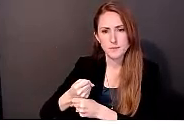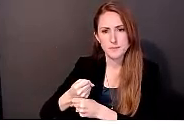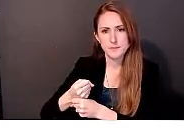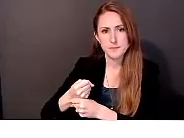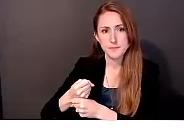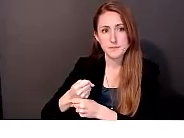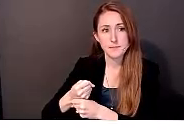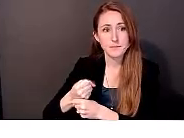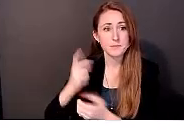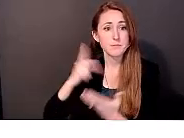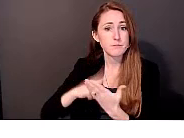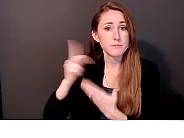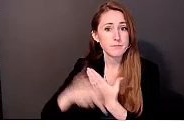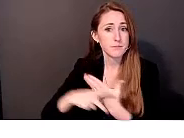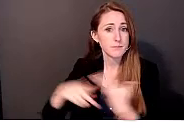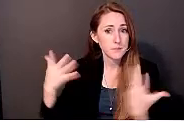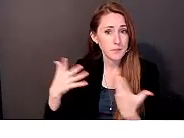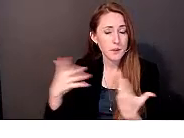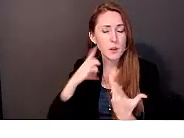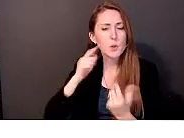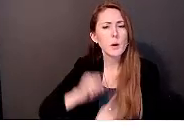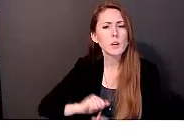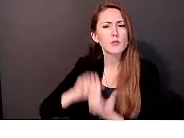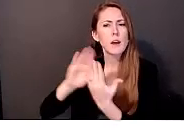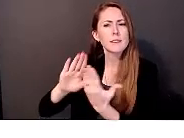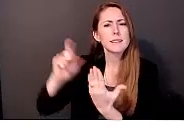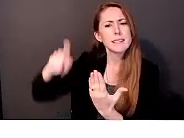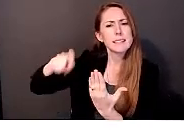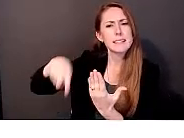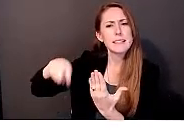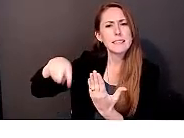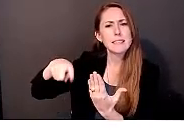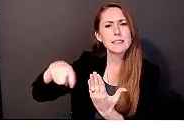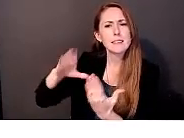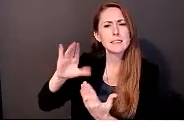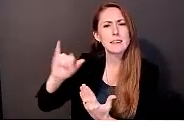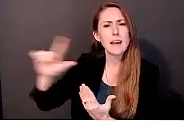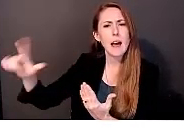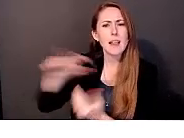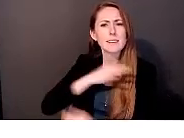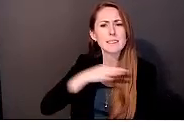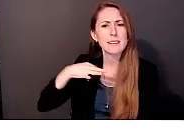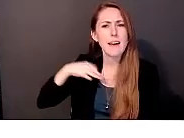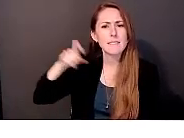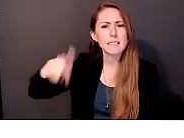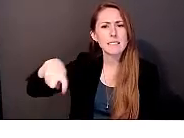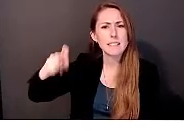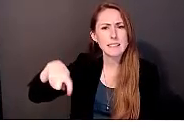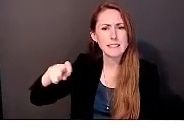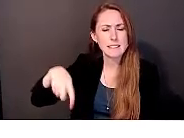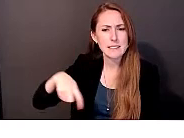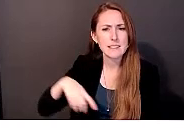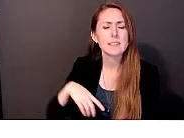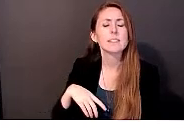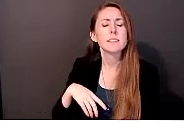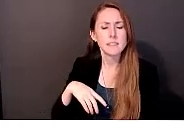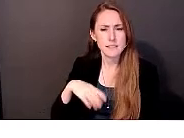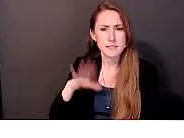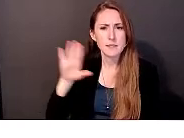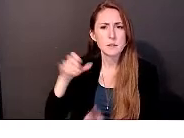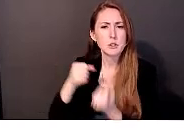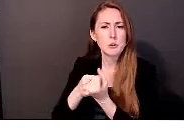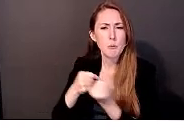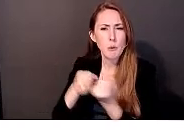uh, the need to support Centers for Independent Living staff in reaching rural communities that they serve. Um,